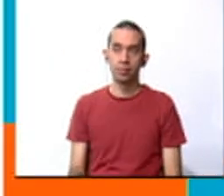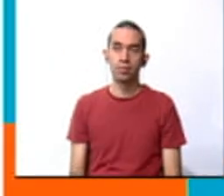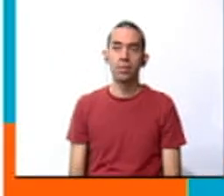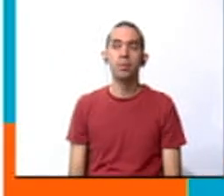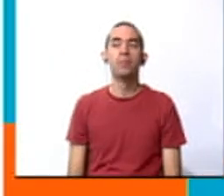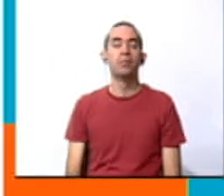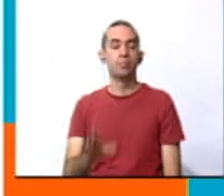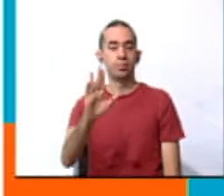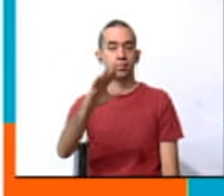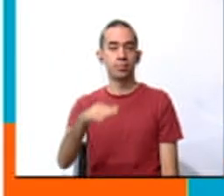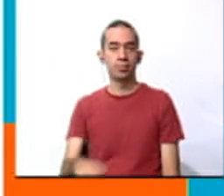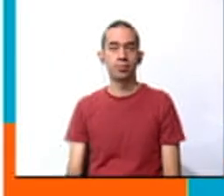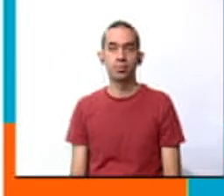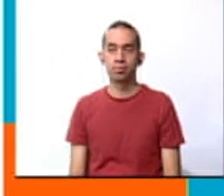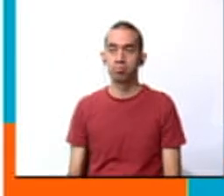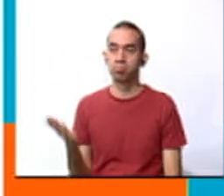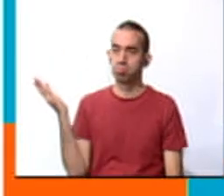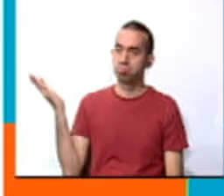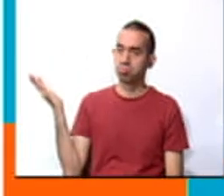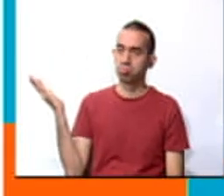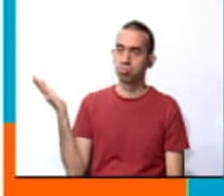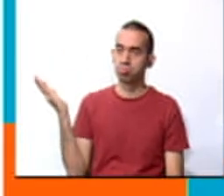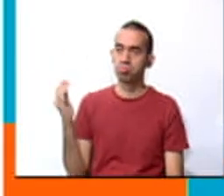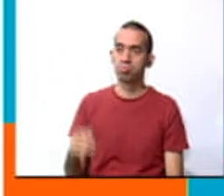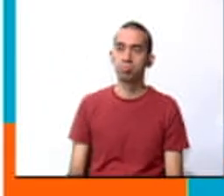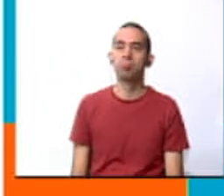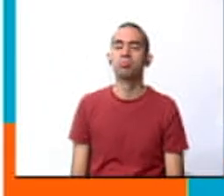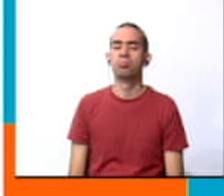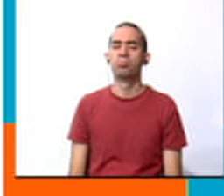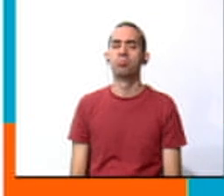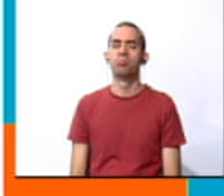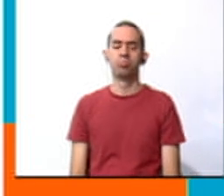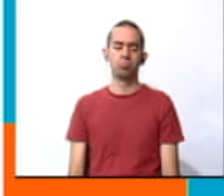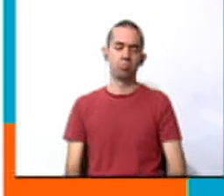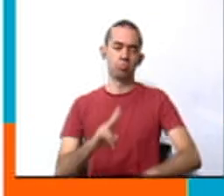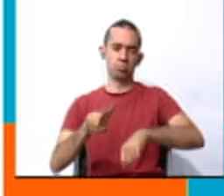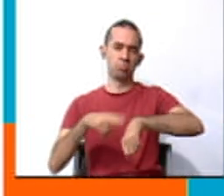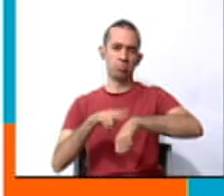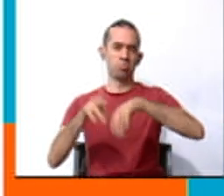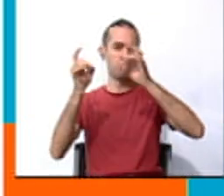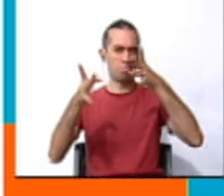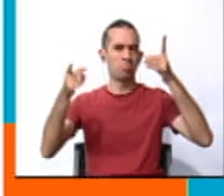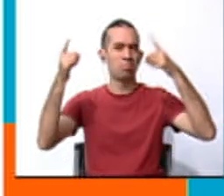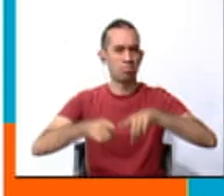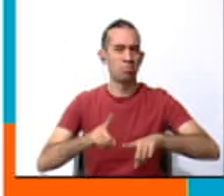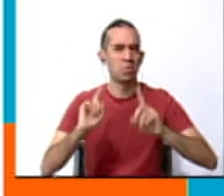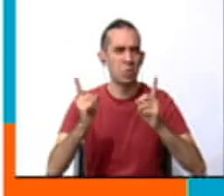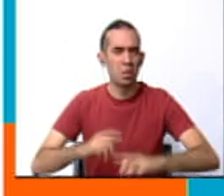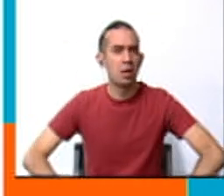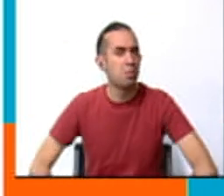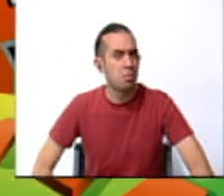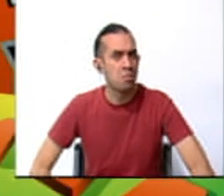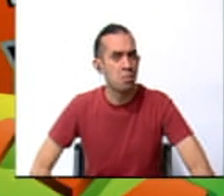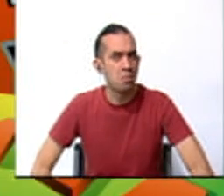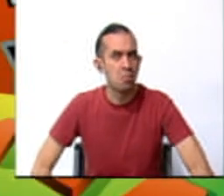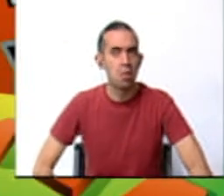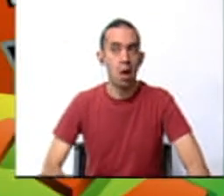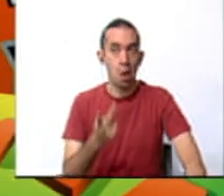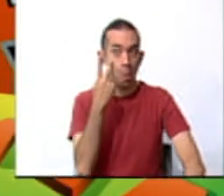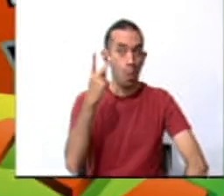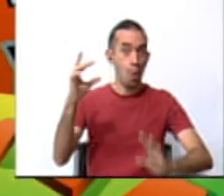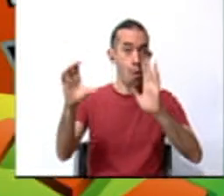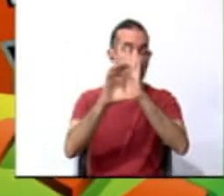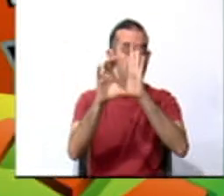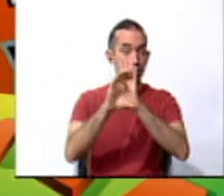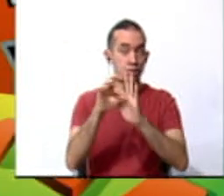Now, what type of natural disaster is this? Let's take a look at this picture.